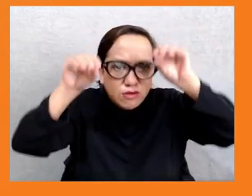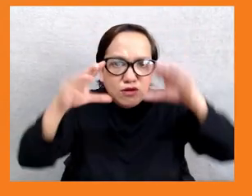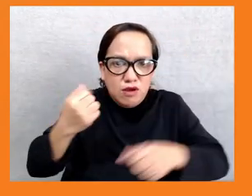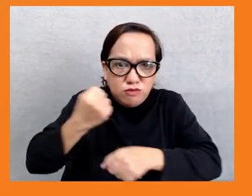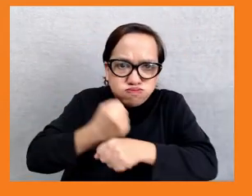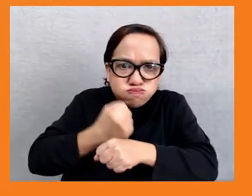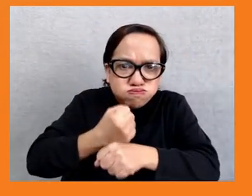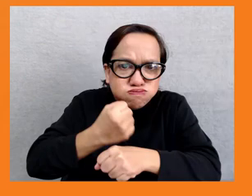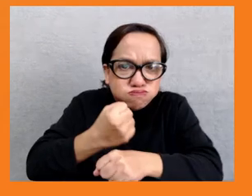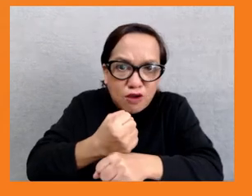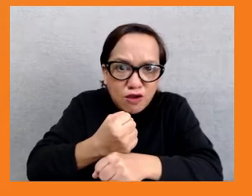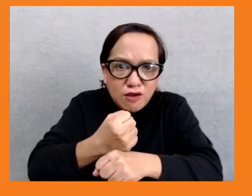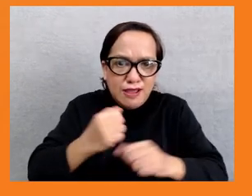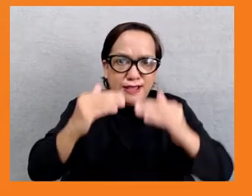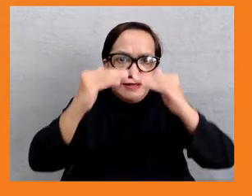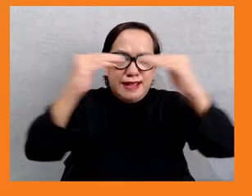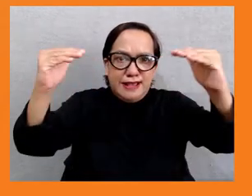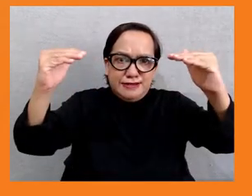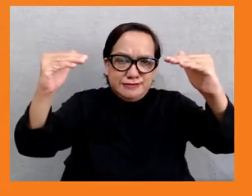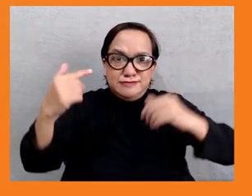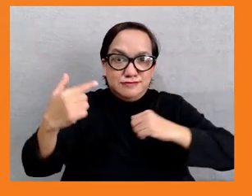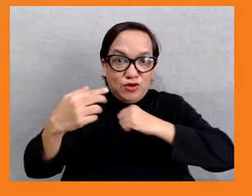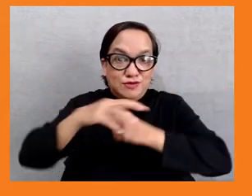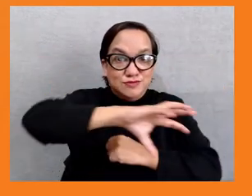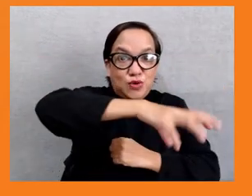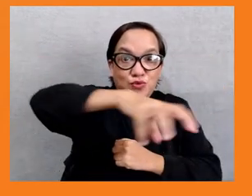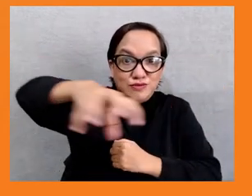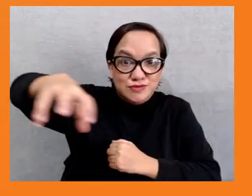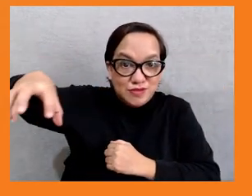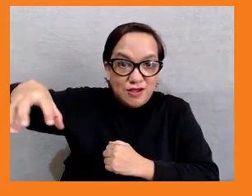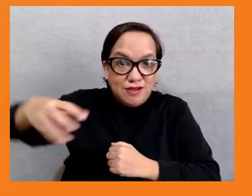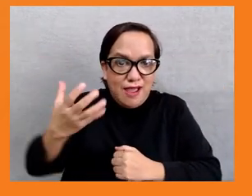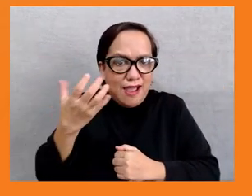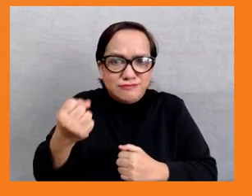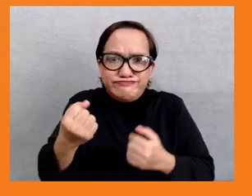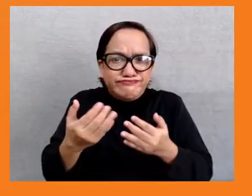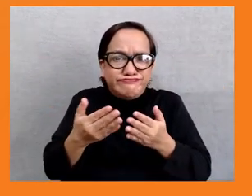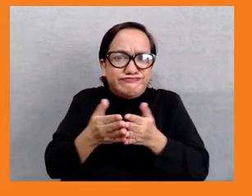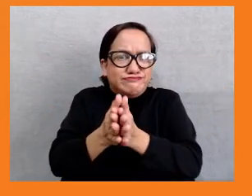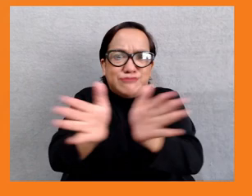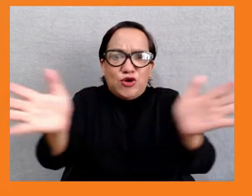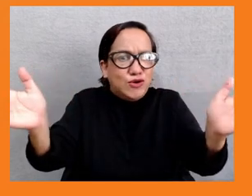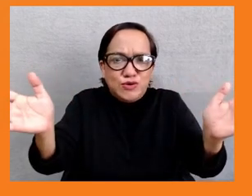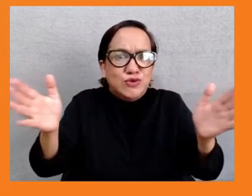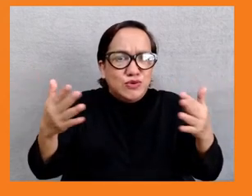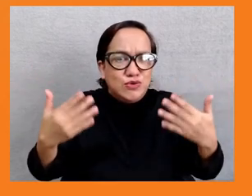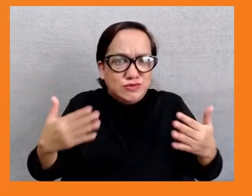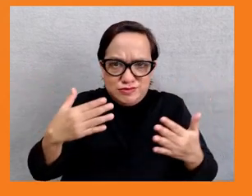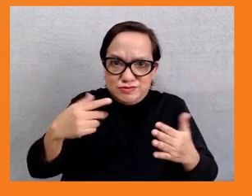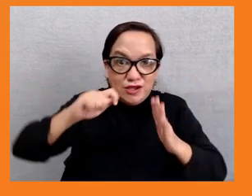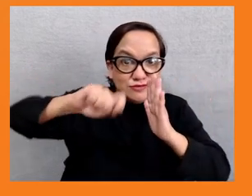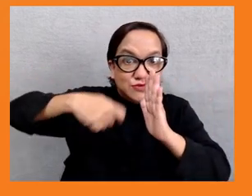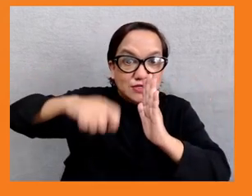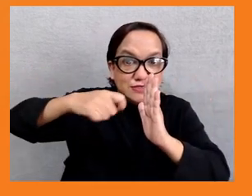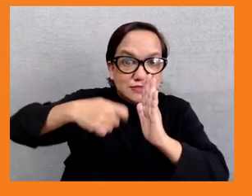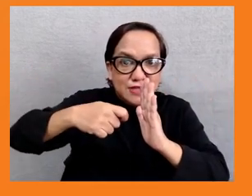level because this large hydropower project had to address potentially significant environment and social impacts all